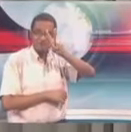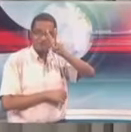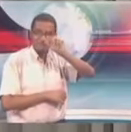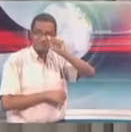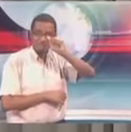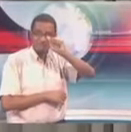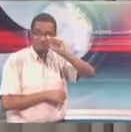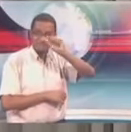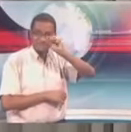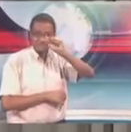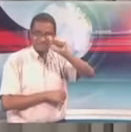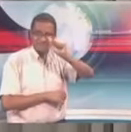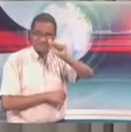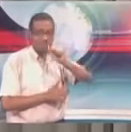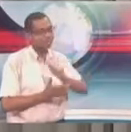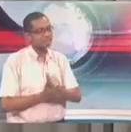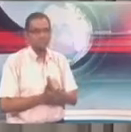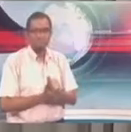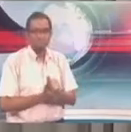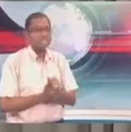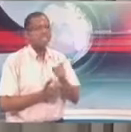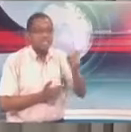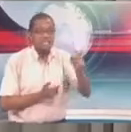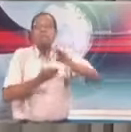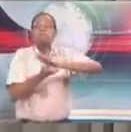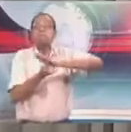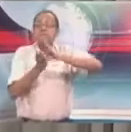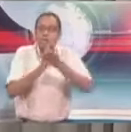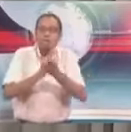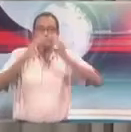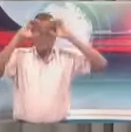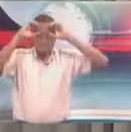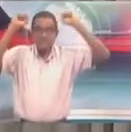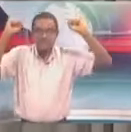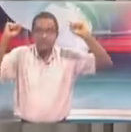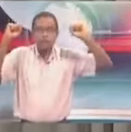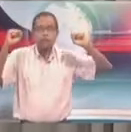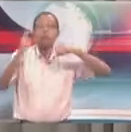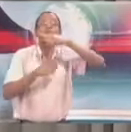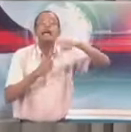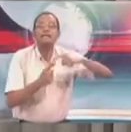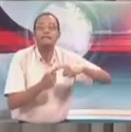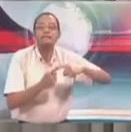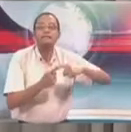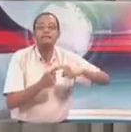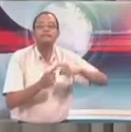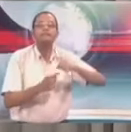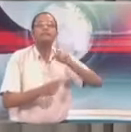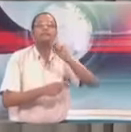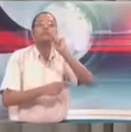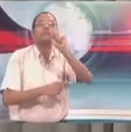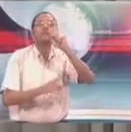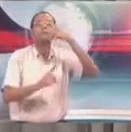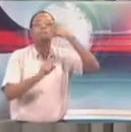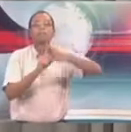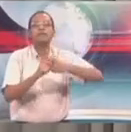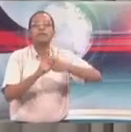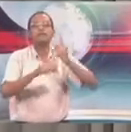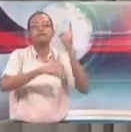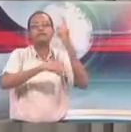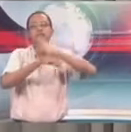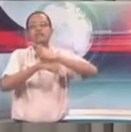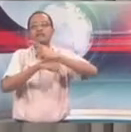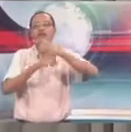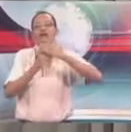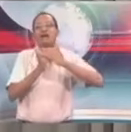28th of April, a month and a day after the meeting with us, the Trinidadian delegation. So I hope